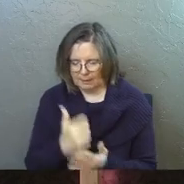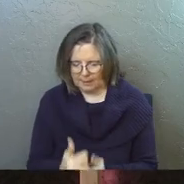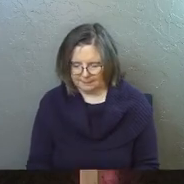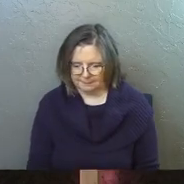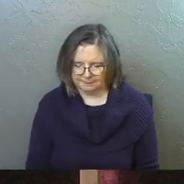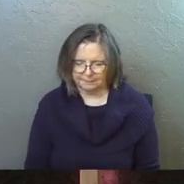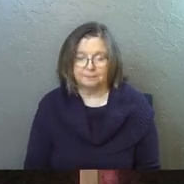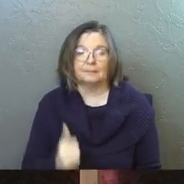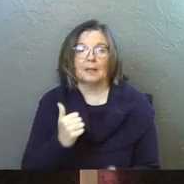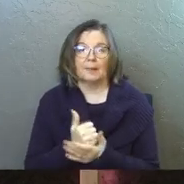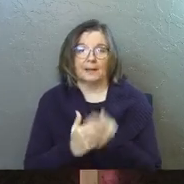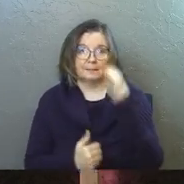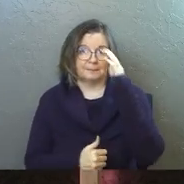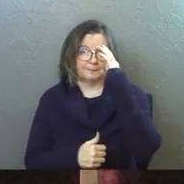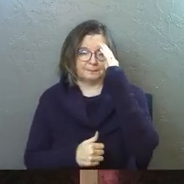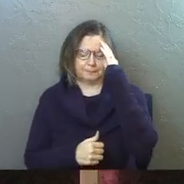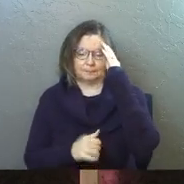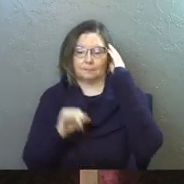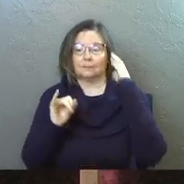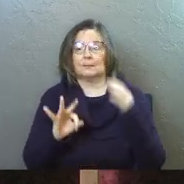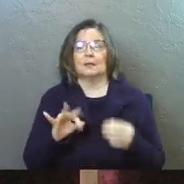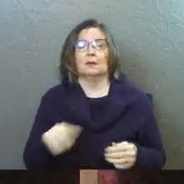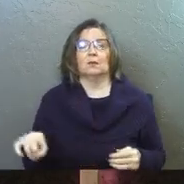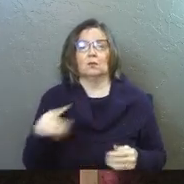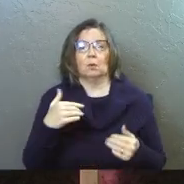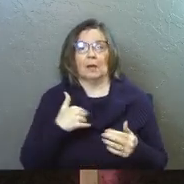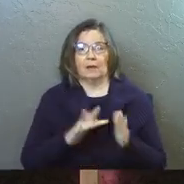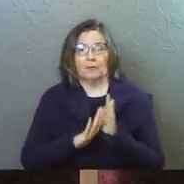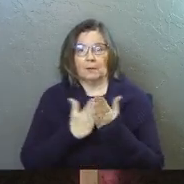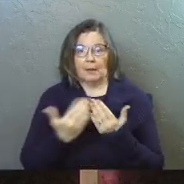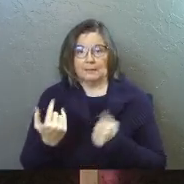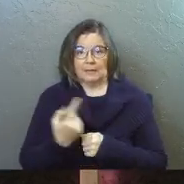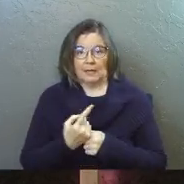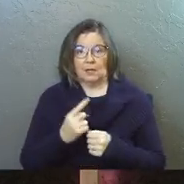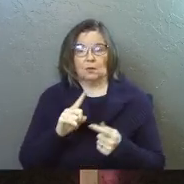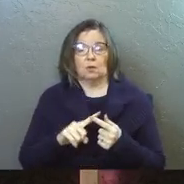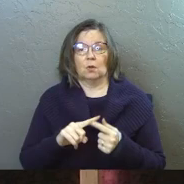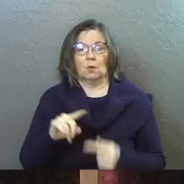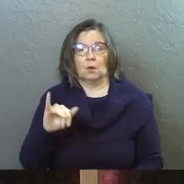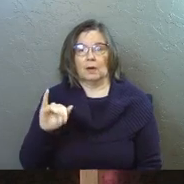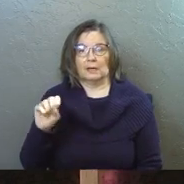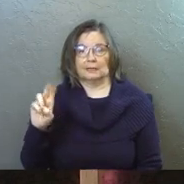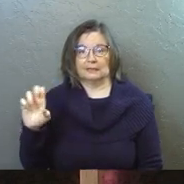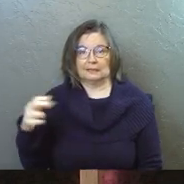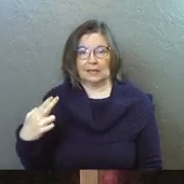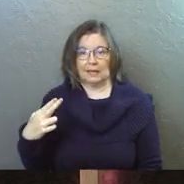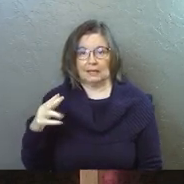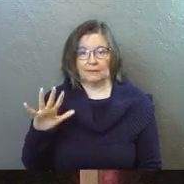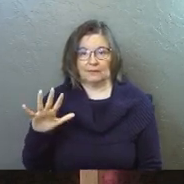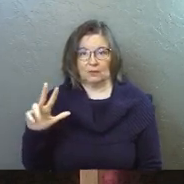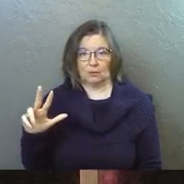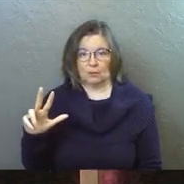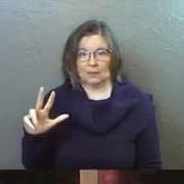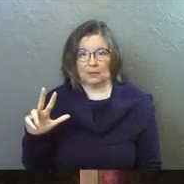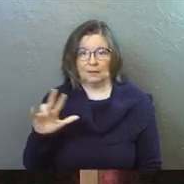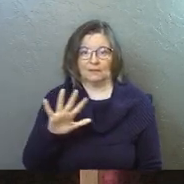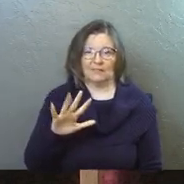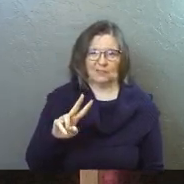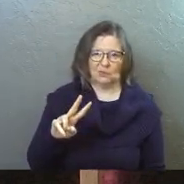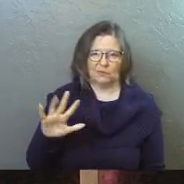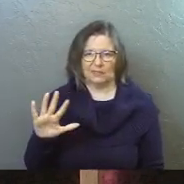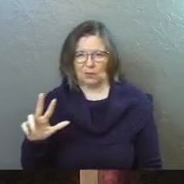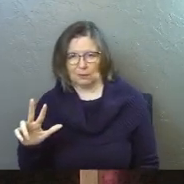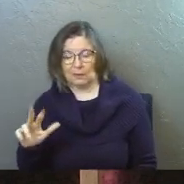Amen. All right. If you have got your Bible today, we're going to Isaiah 53, 52 and